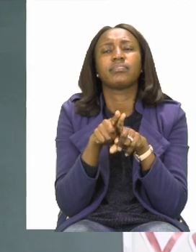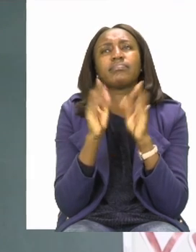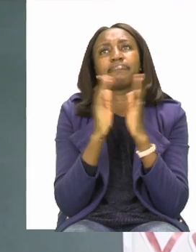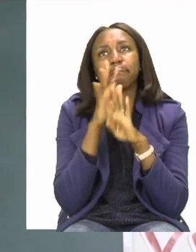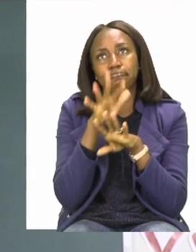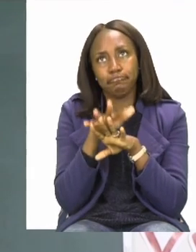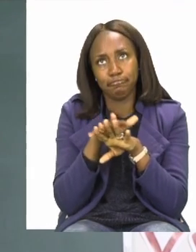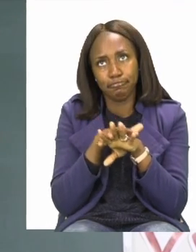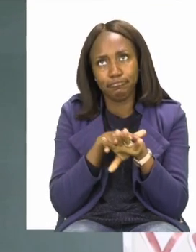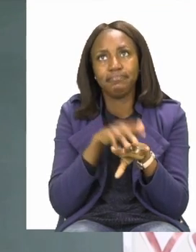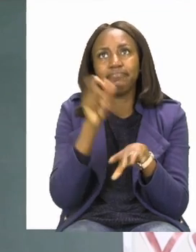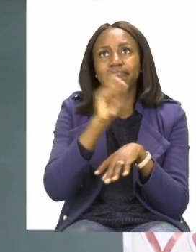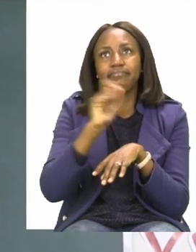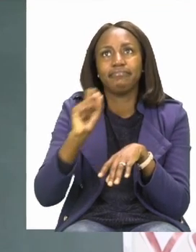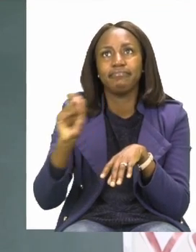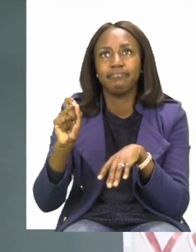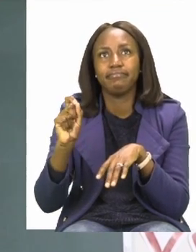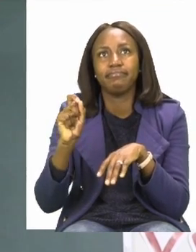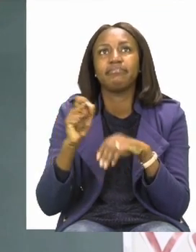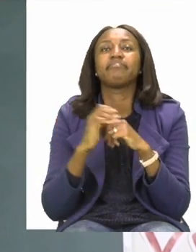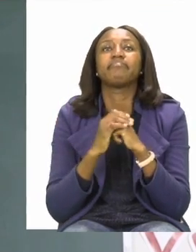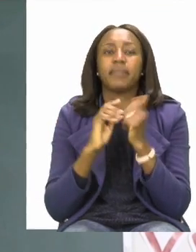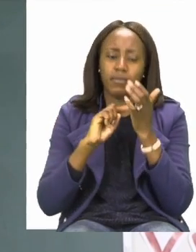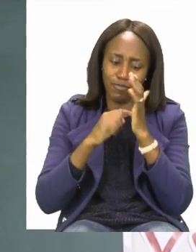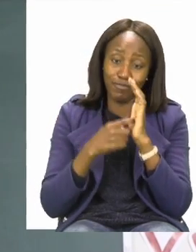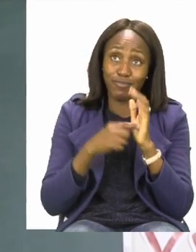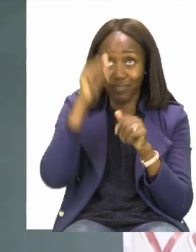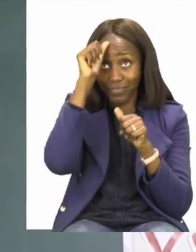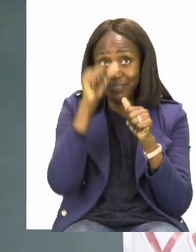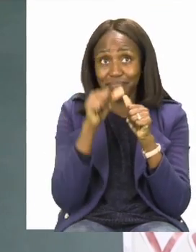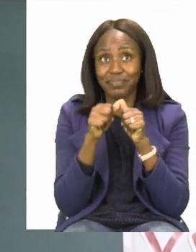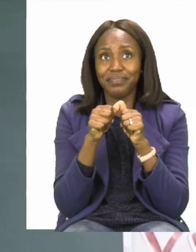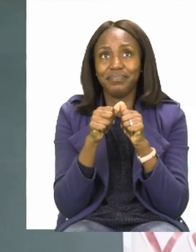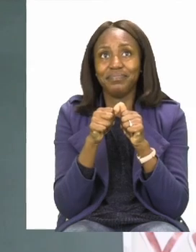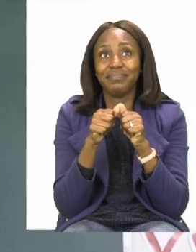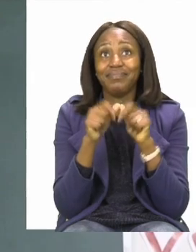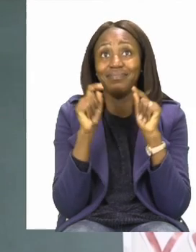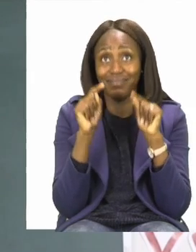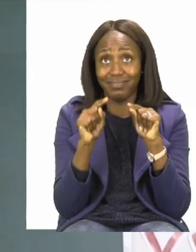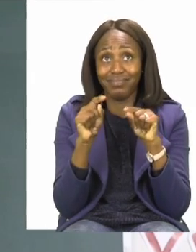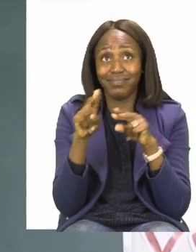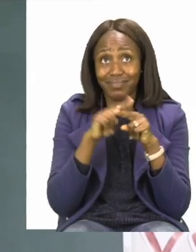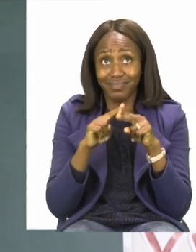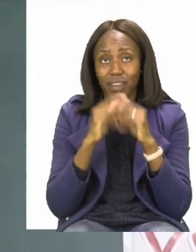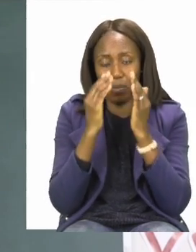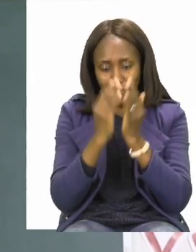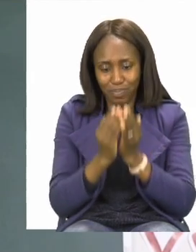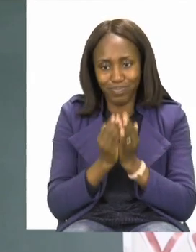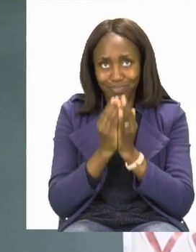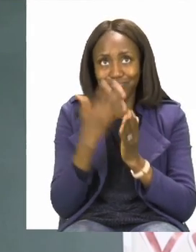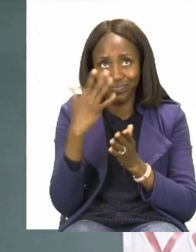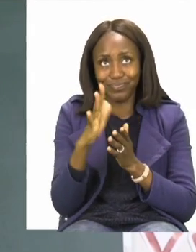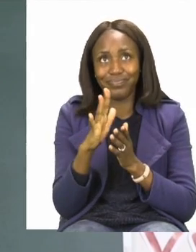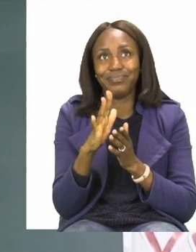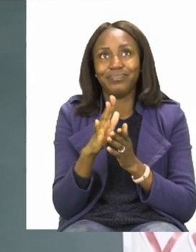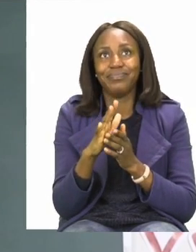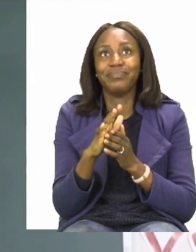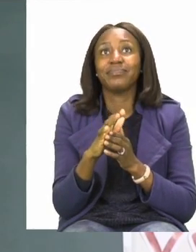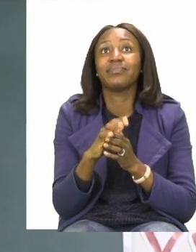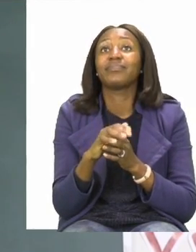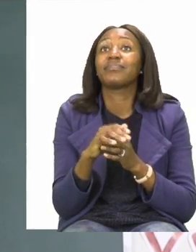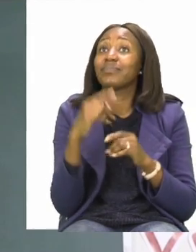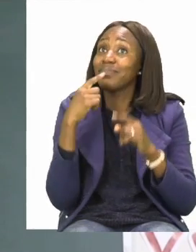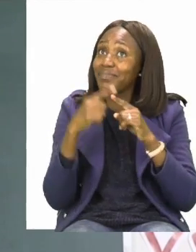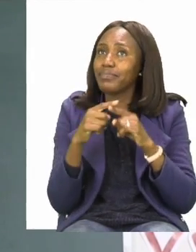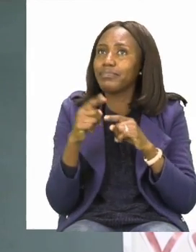and don't forget your full stop. So, now I have two sentences. There was